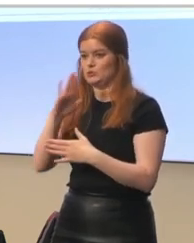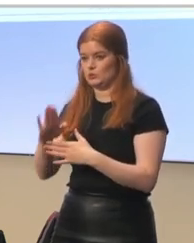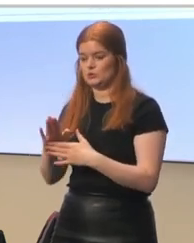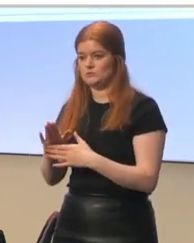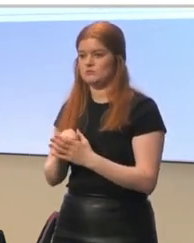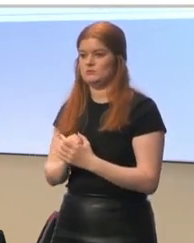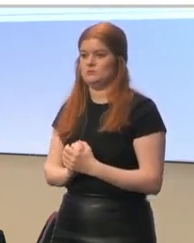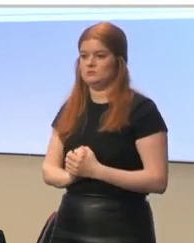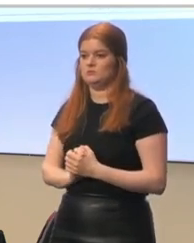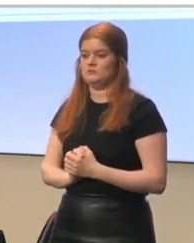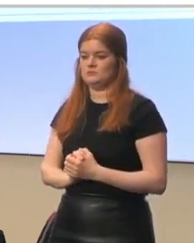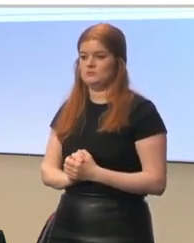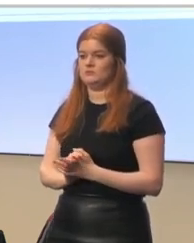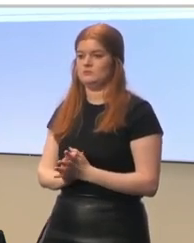attitudes.